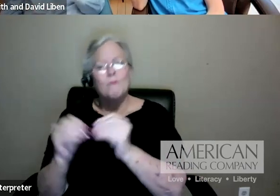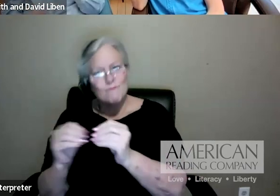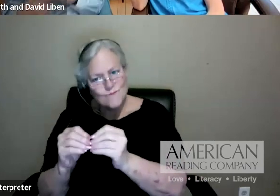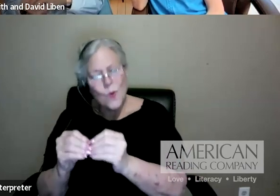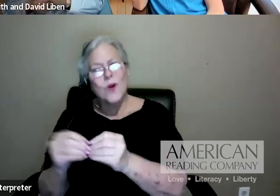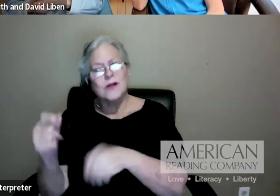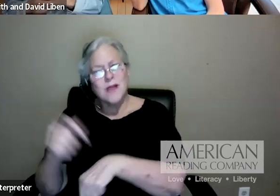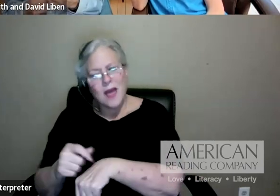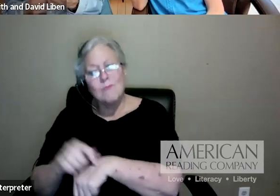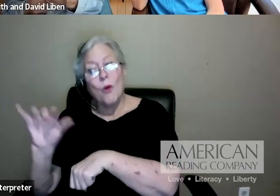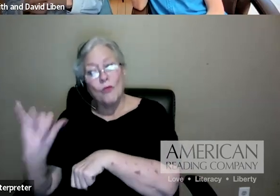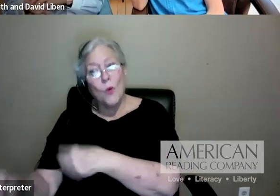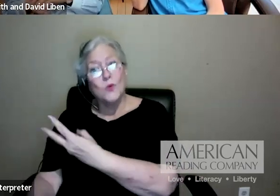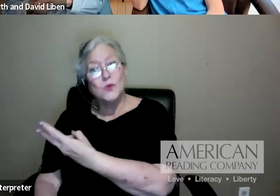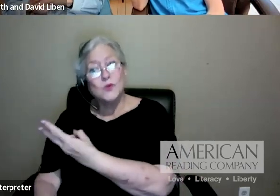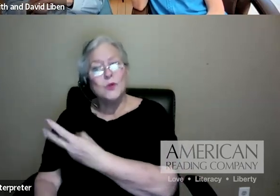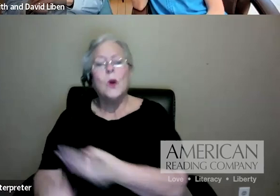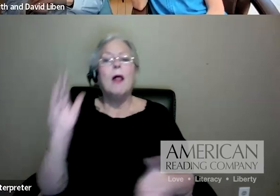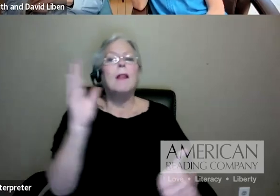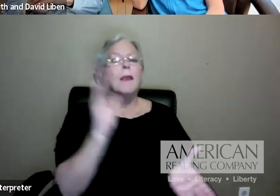and the less you're spending on understanding the text.